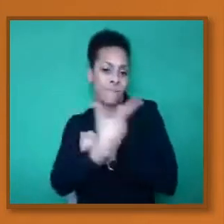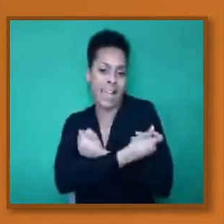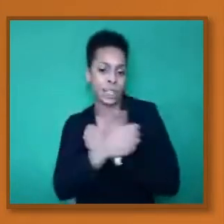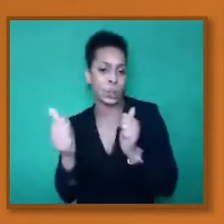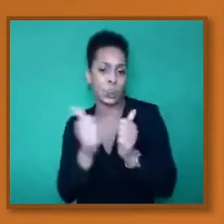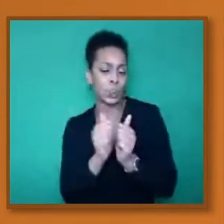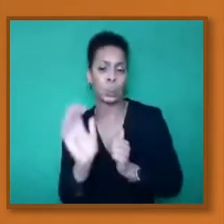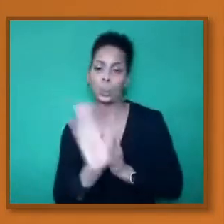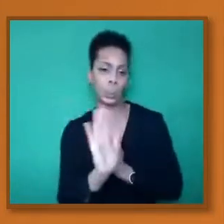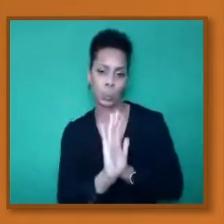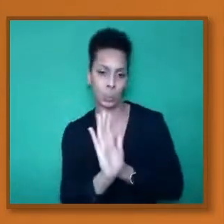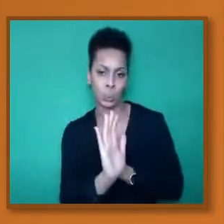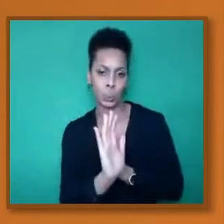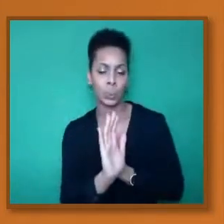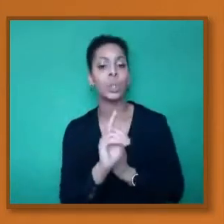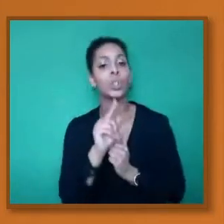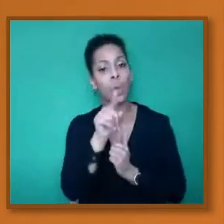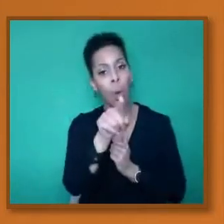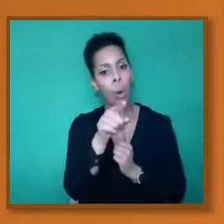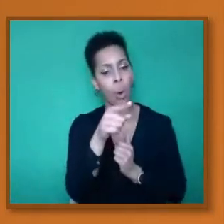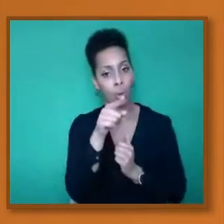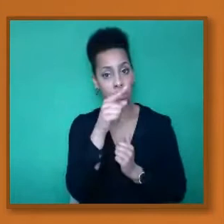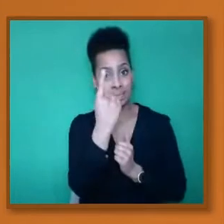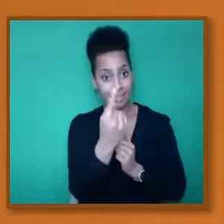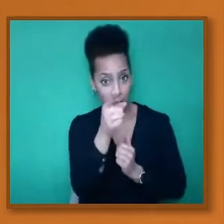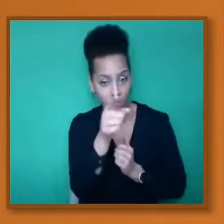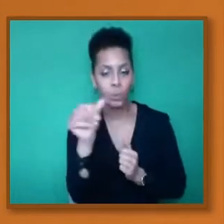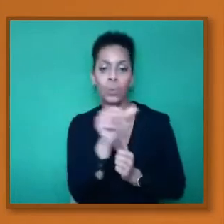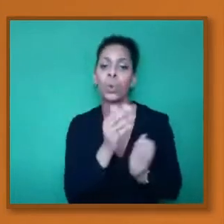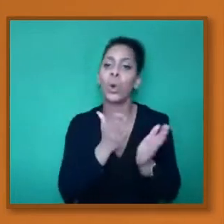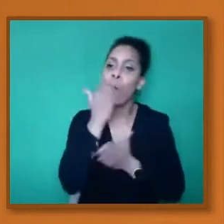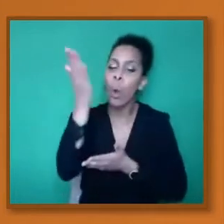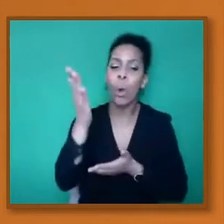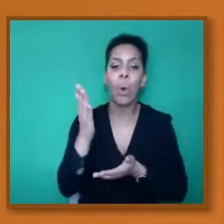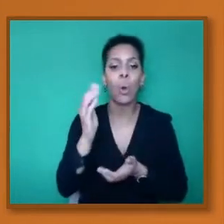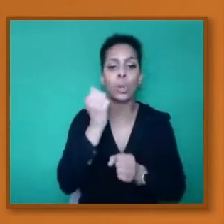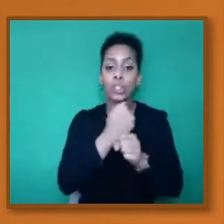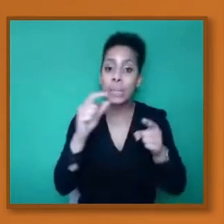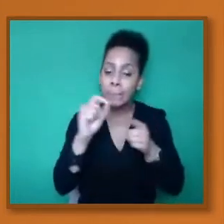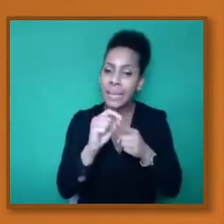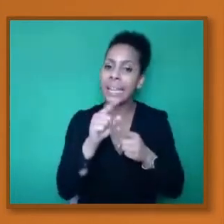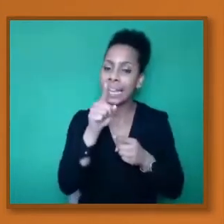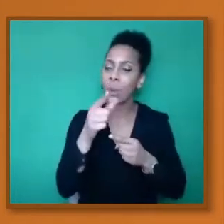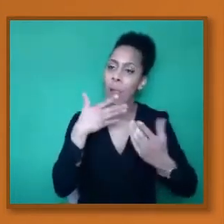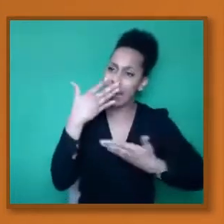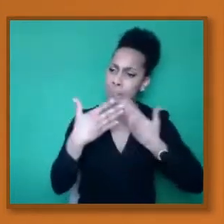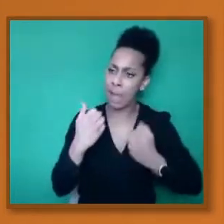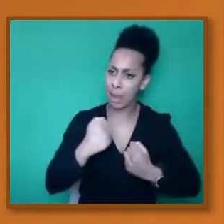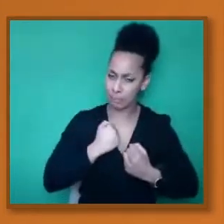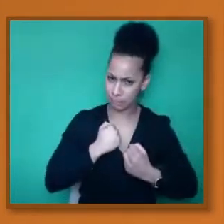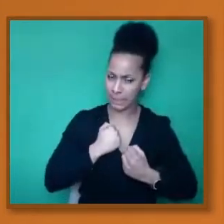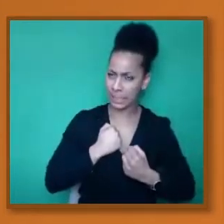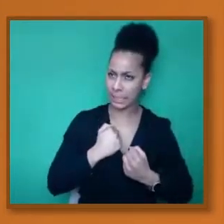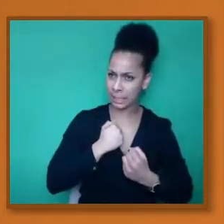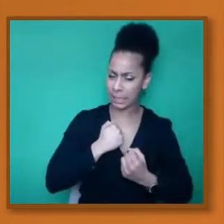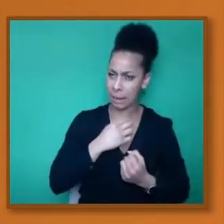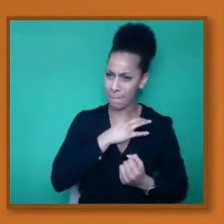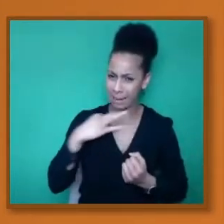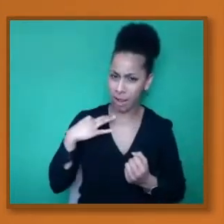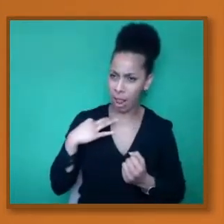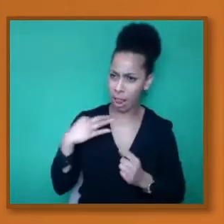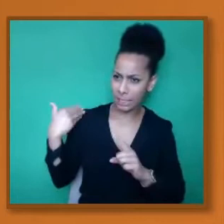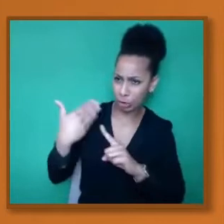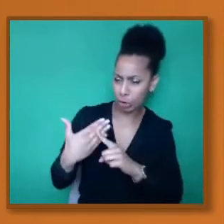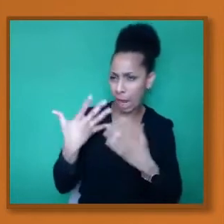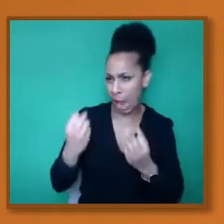their GP to explain their clinical history, and it's really important you do that, your GP will then advise